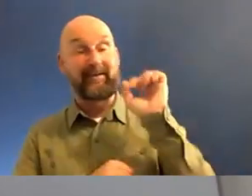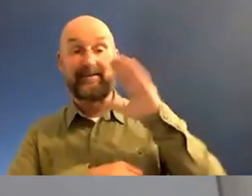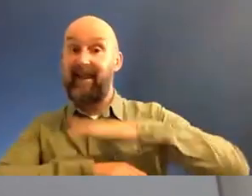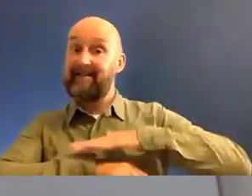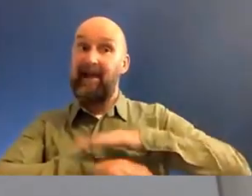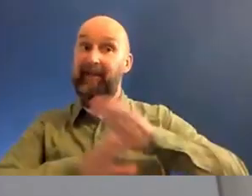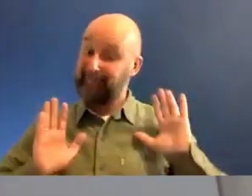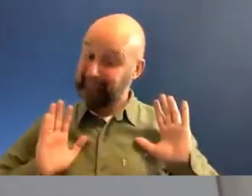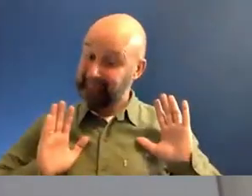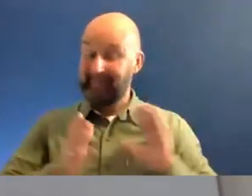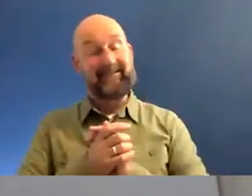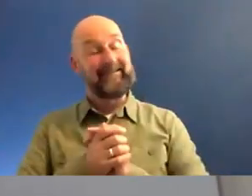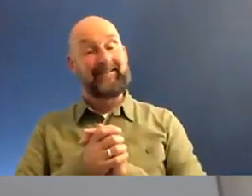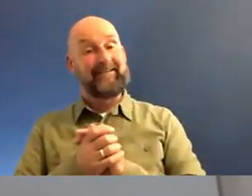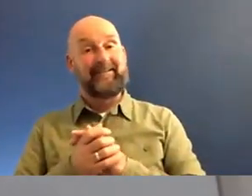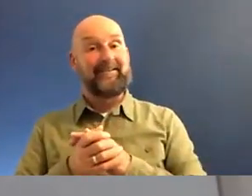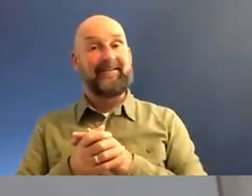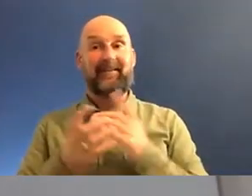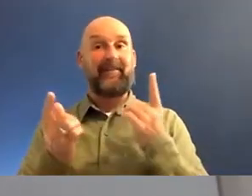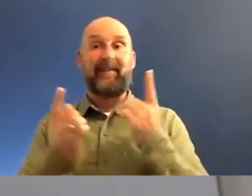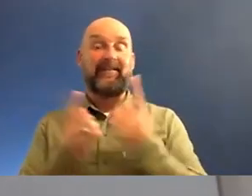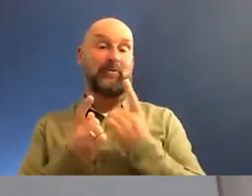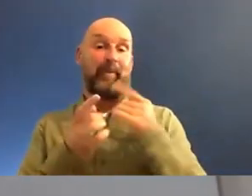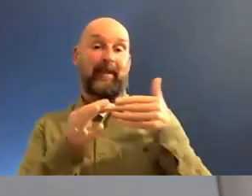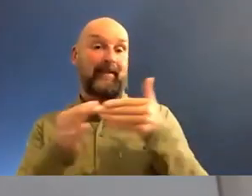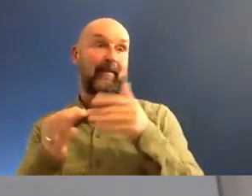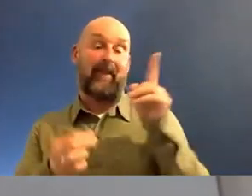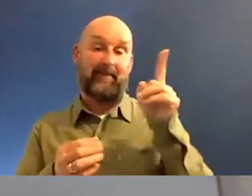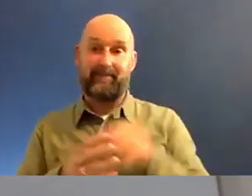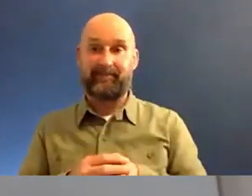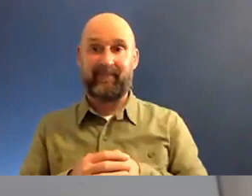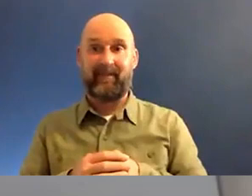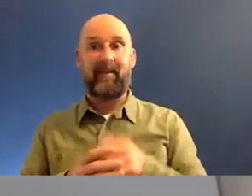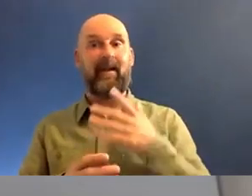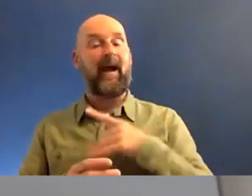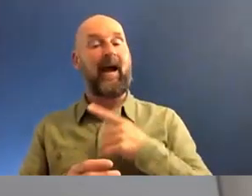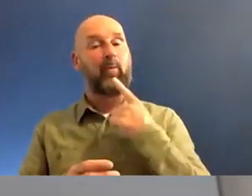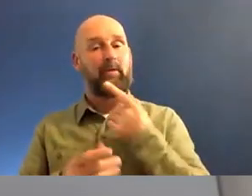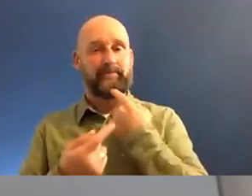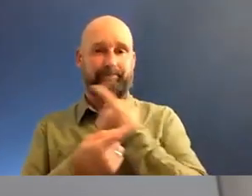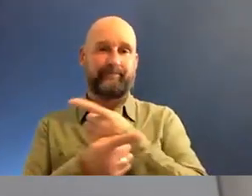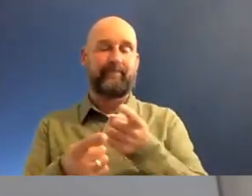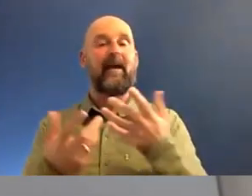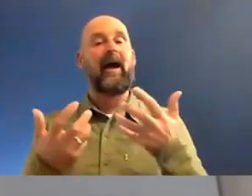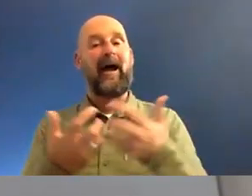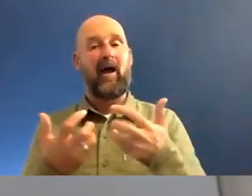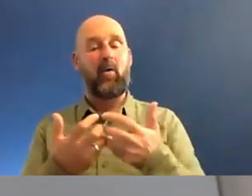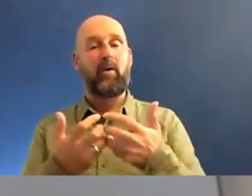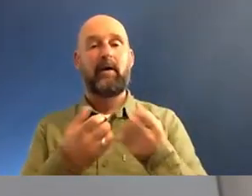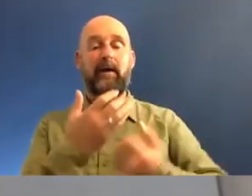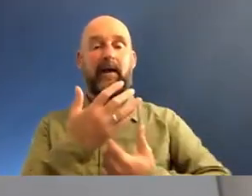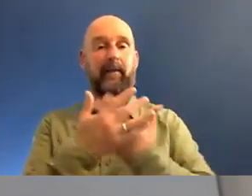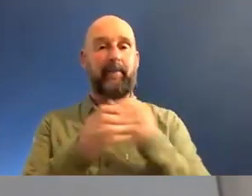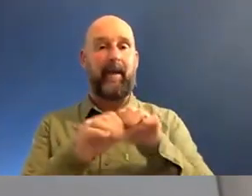And that's, and that there must be some Baraka in that, but I, maybe what I can speak to is more to the impact of the pandemic